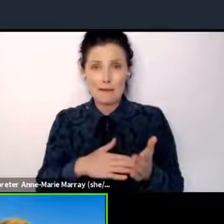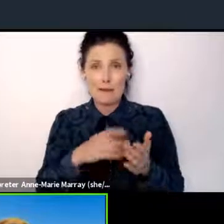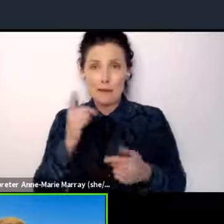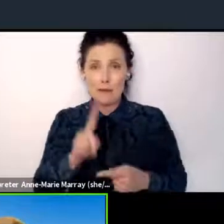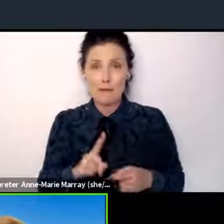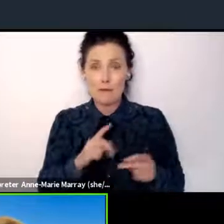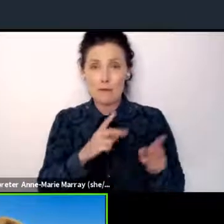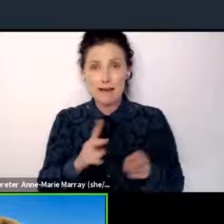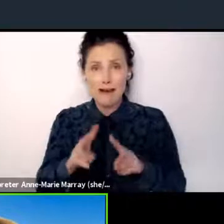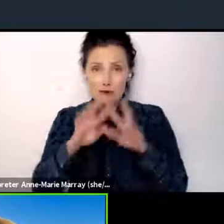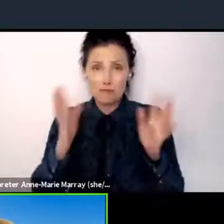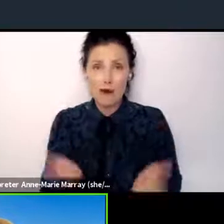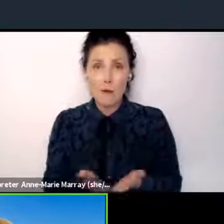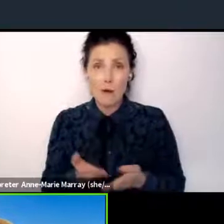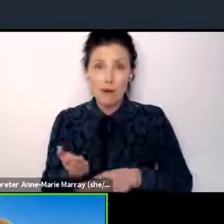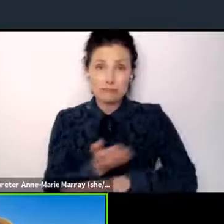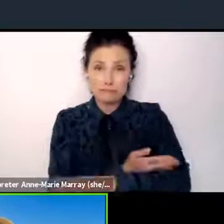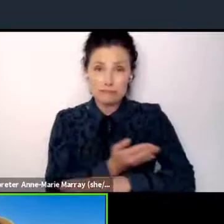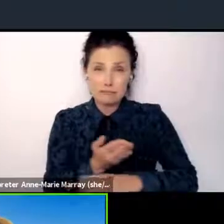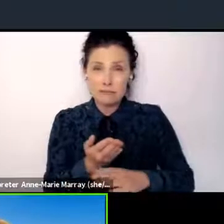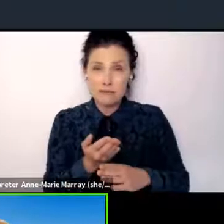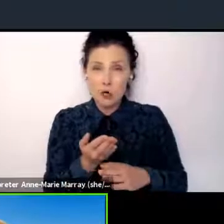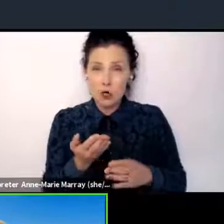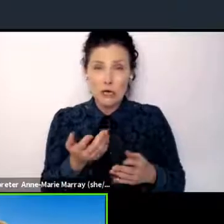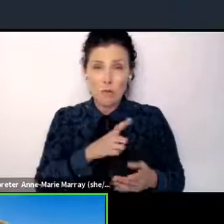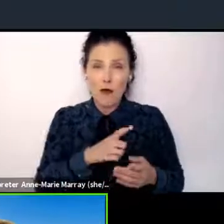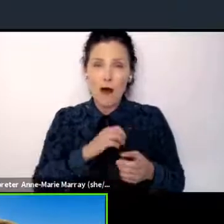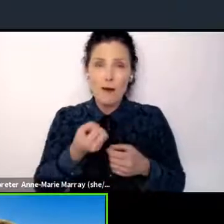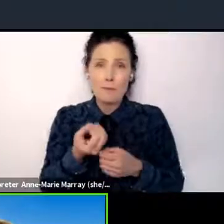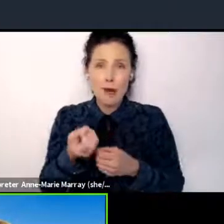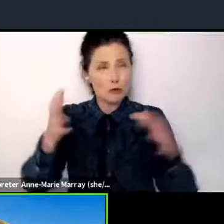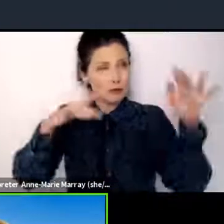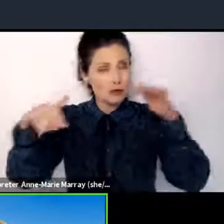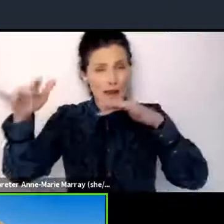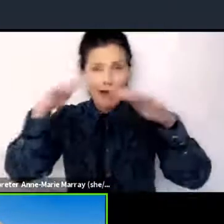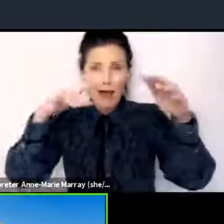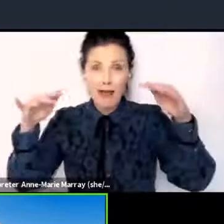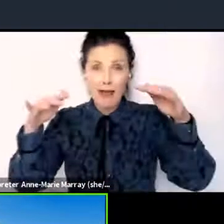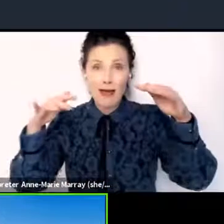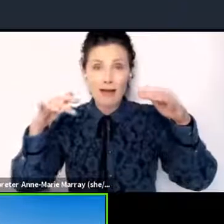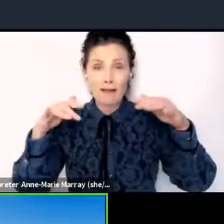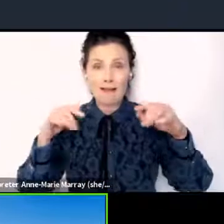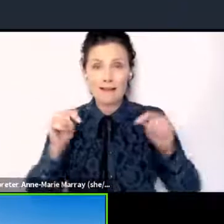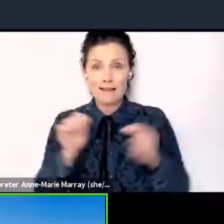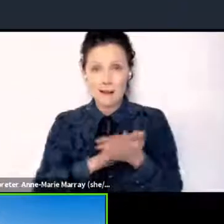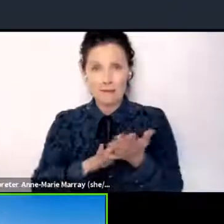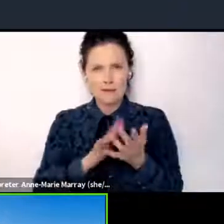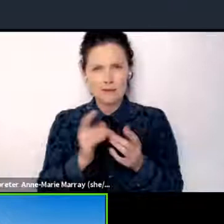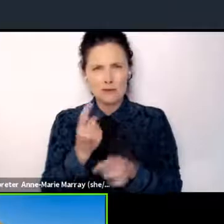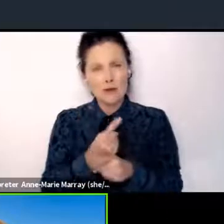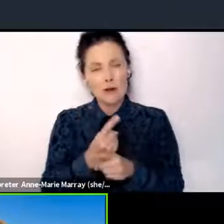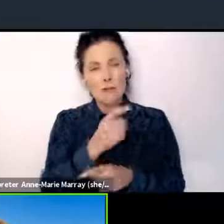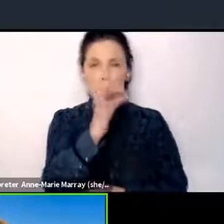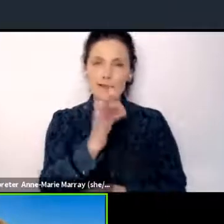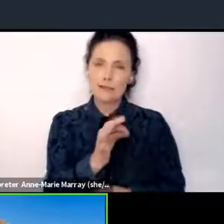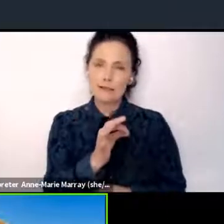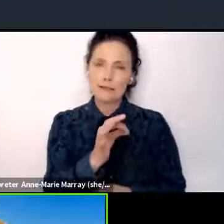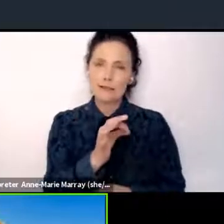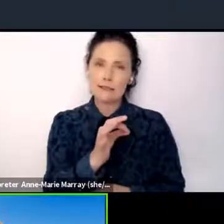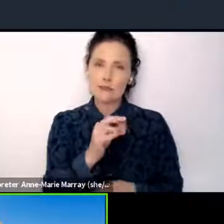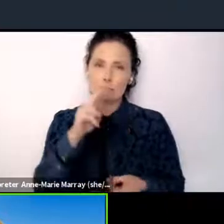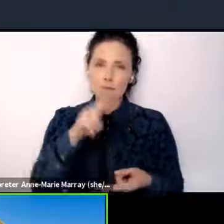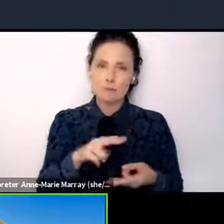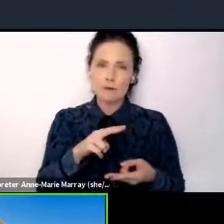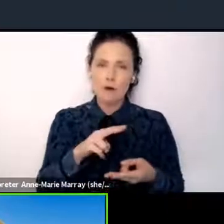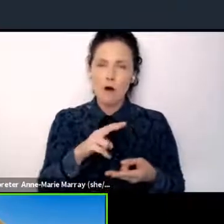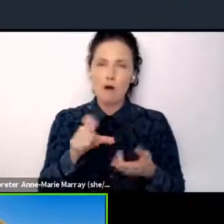Around the world prematurely because of polluted air. And I think in this context, talking about the percentage reduction of carbon emissions, you